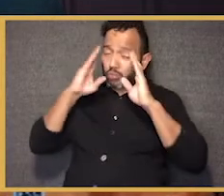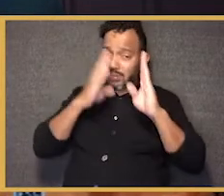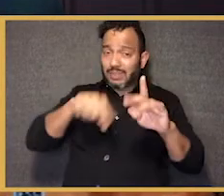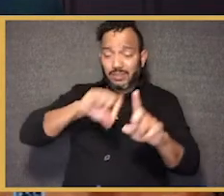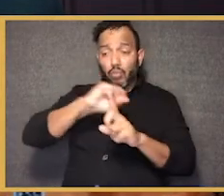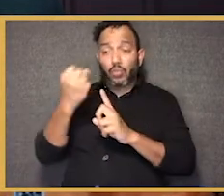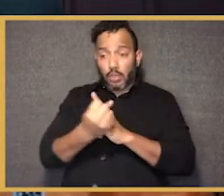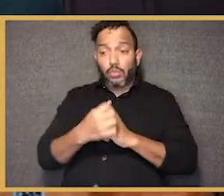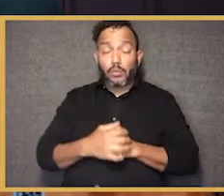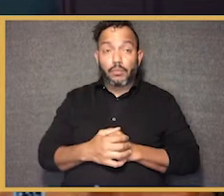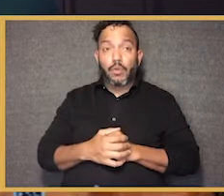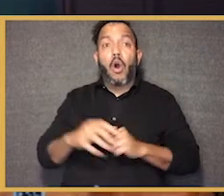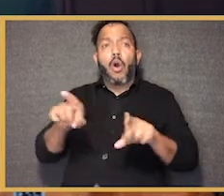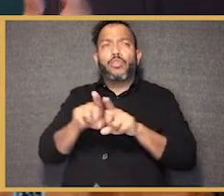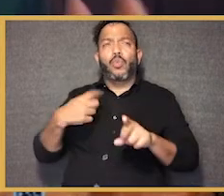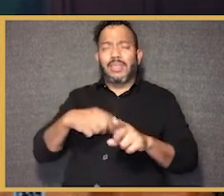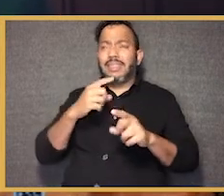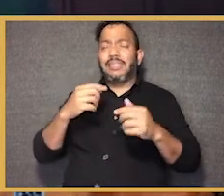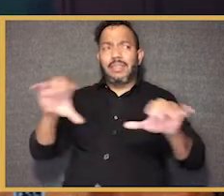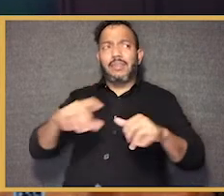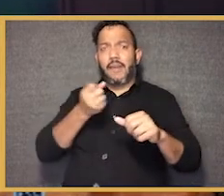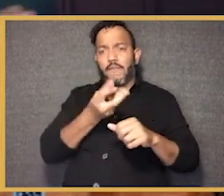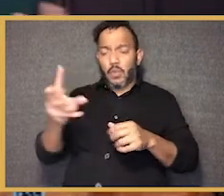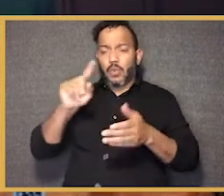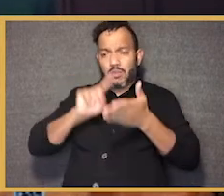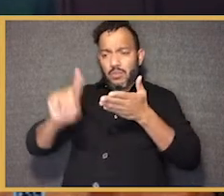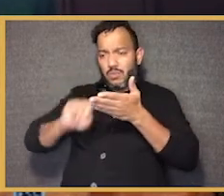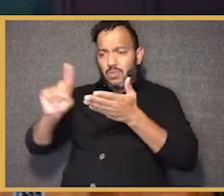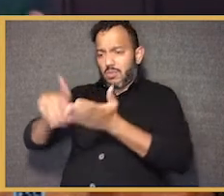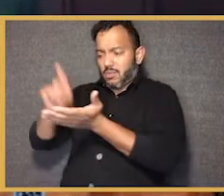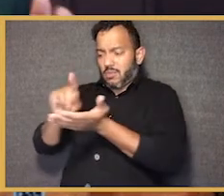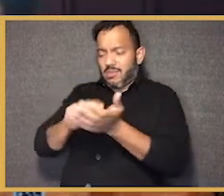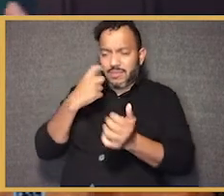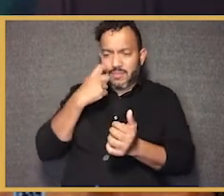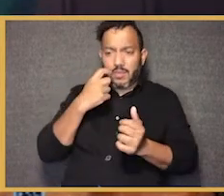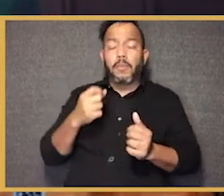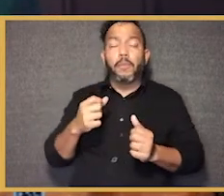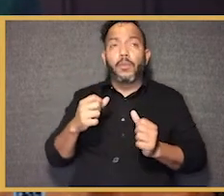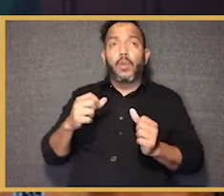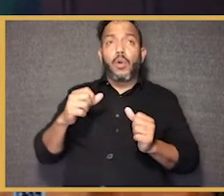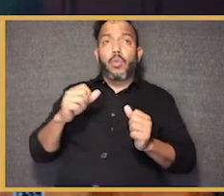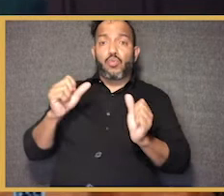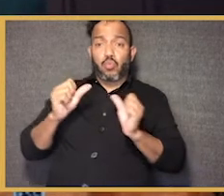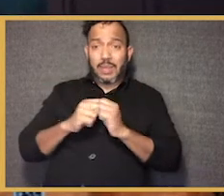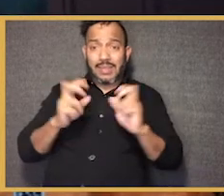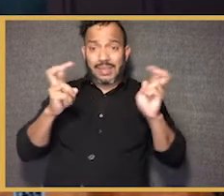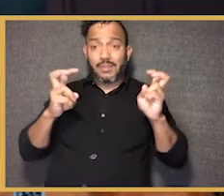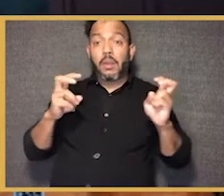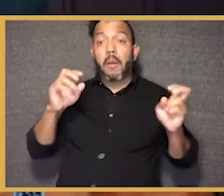to try to address that. We did another paper, a series of papers recently that we published with Hechinger